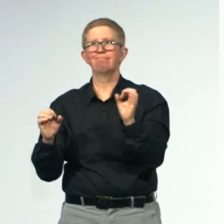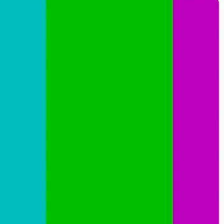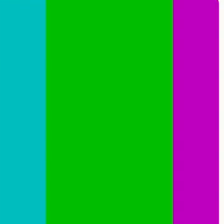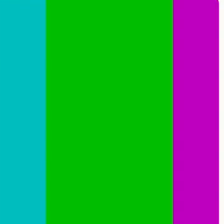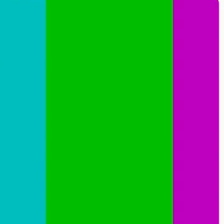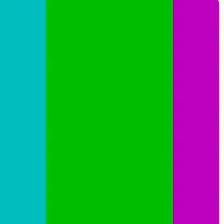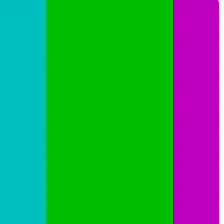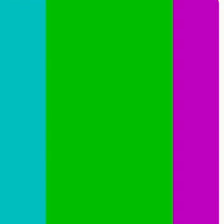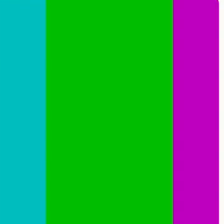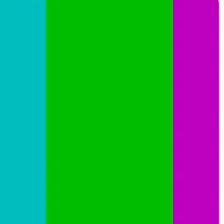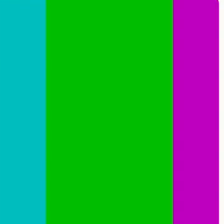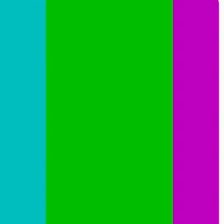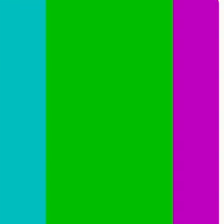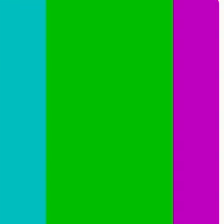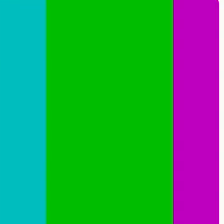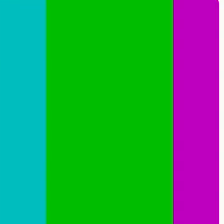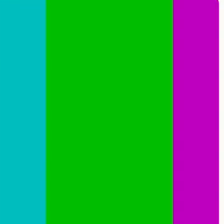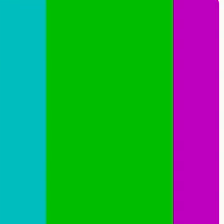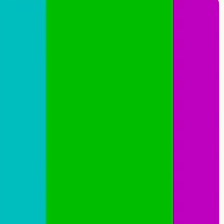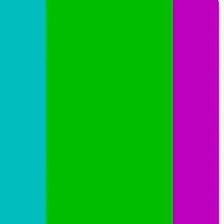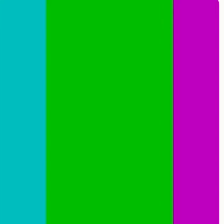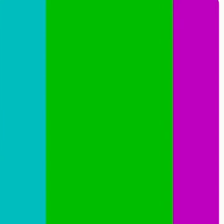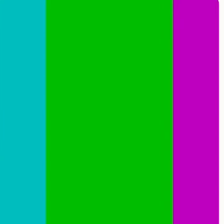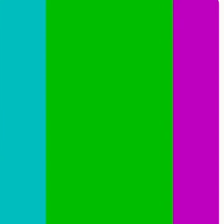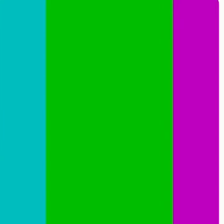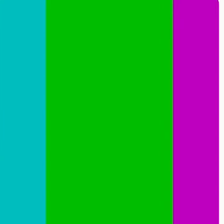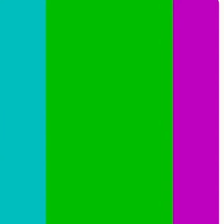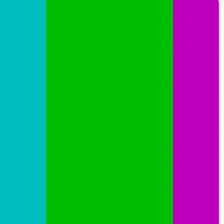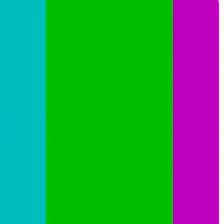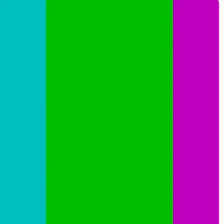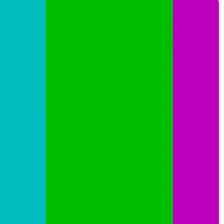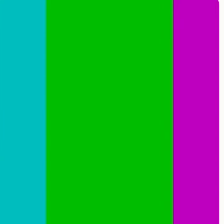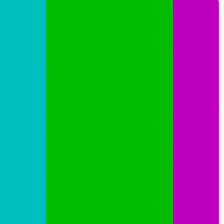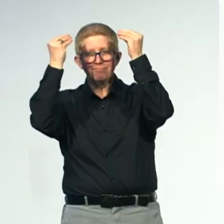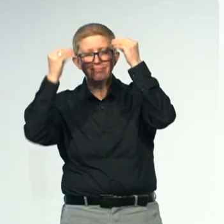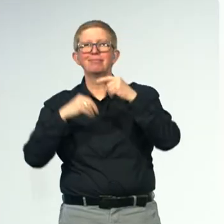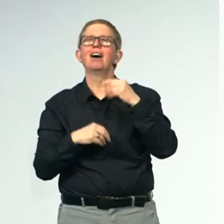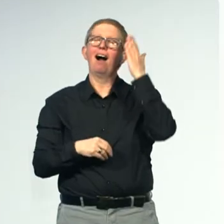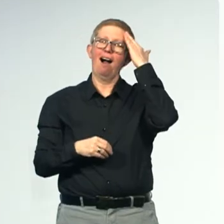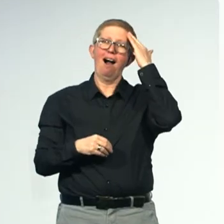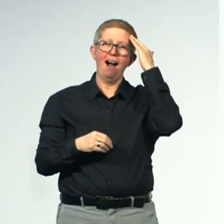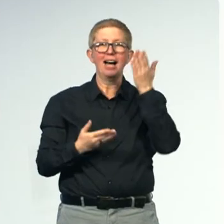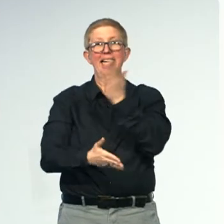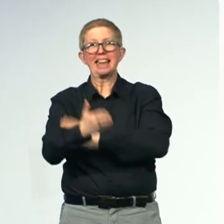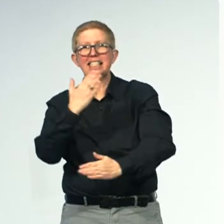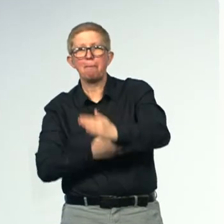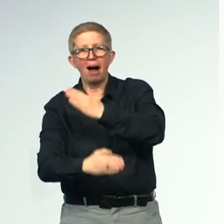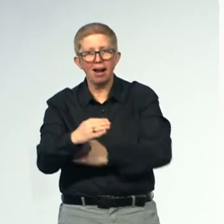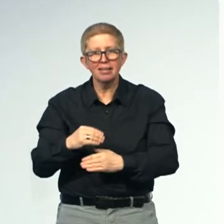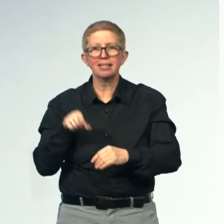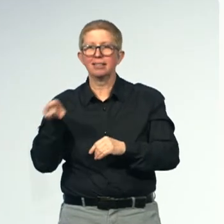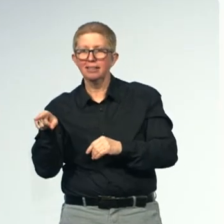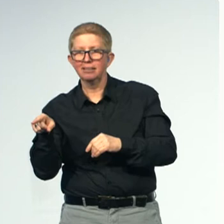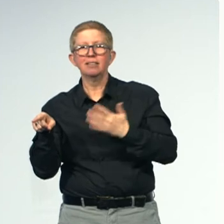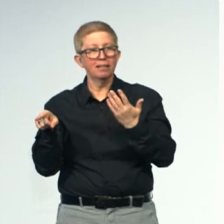Today I believe that disability being a phenomenon is created by society. Barriers, discrimination